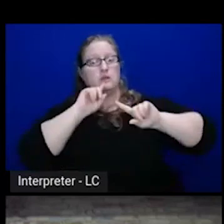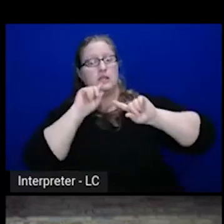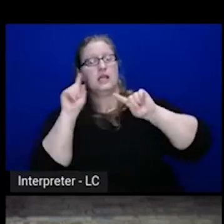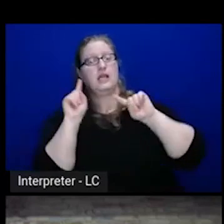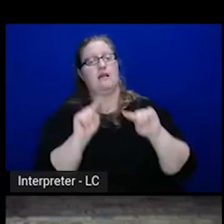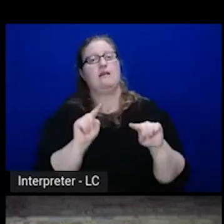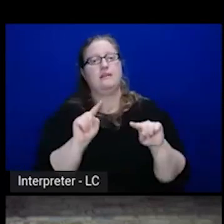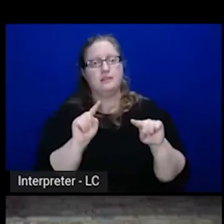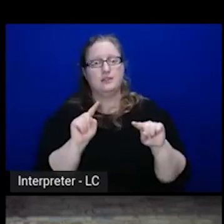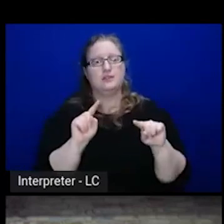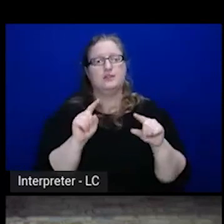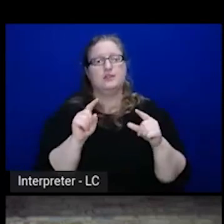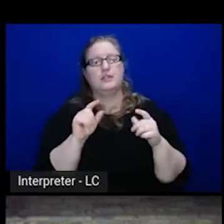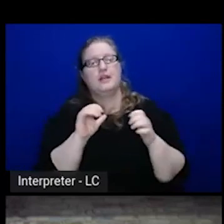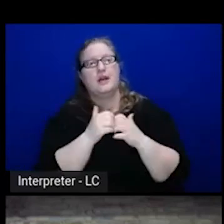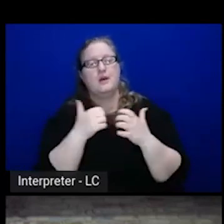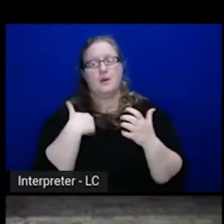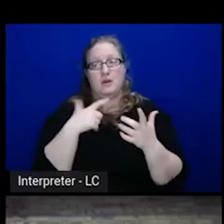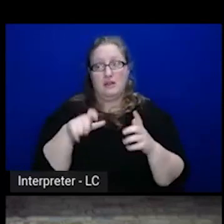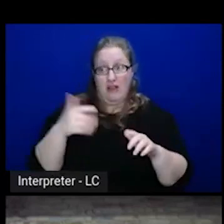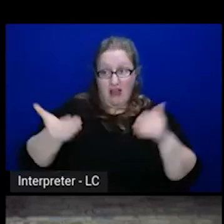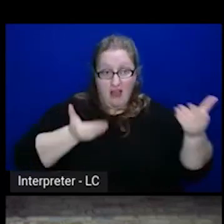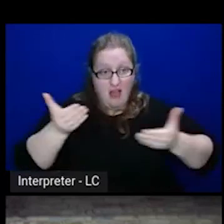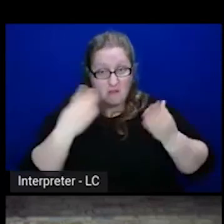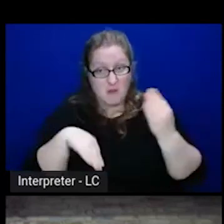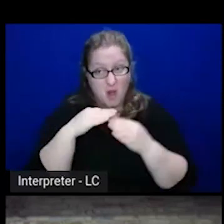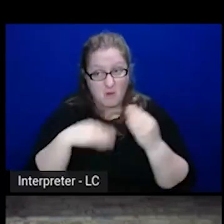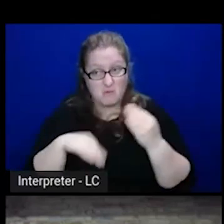and more engineers to kind of answer that.